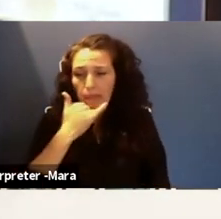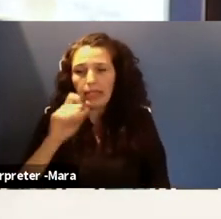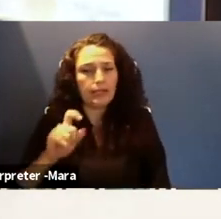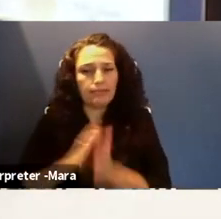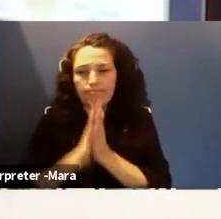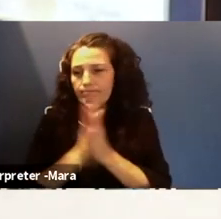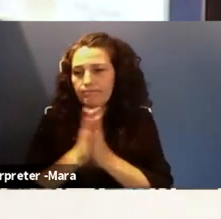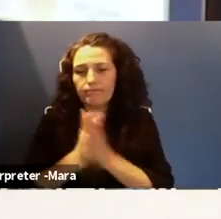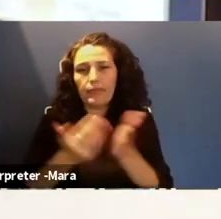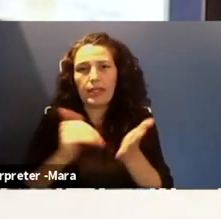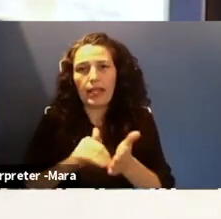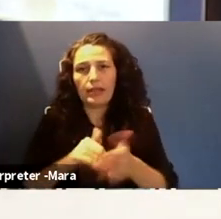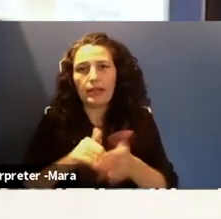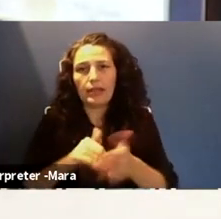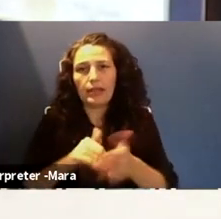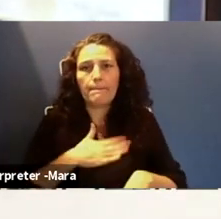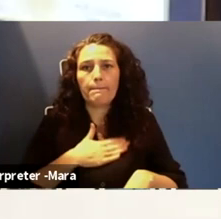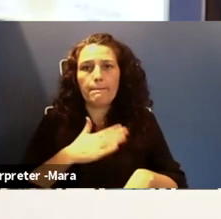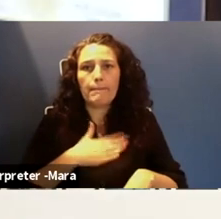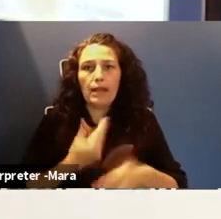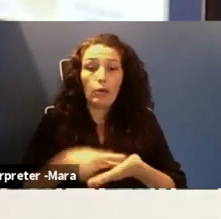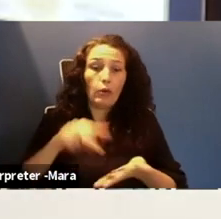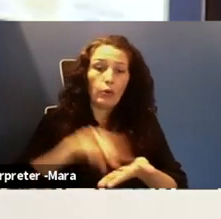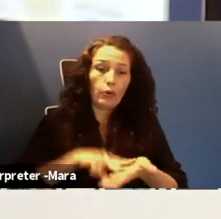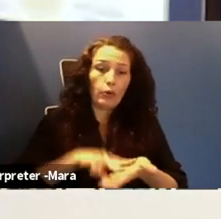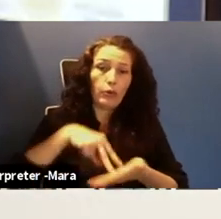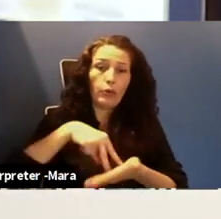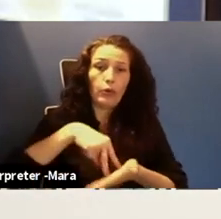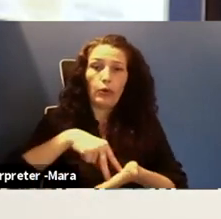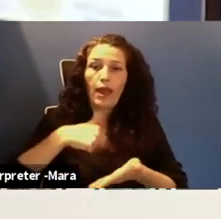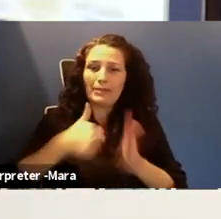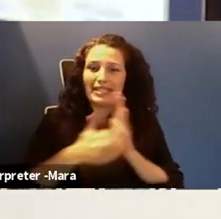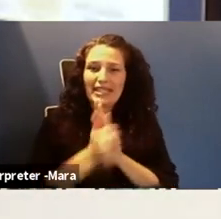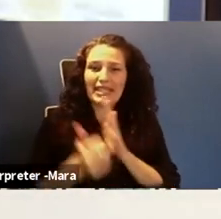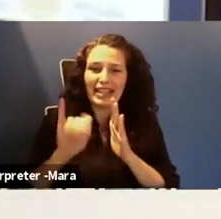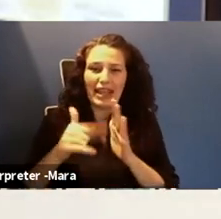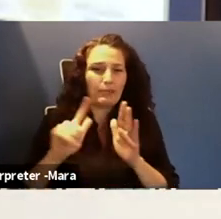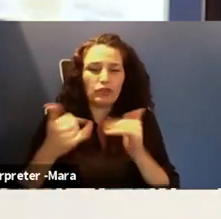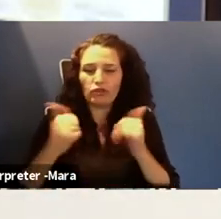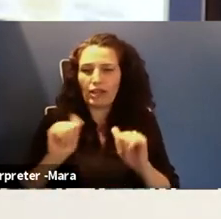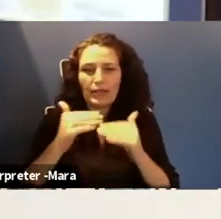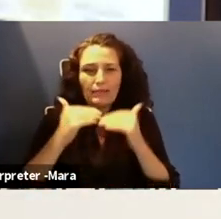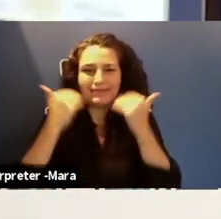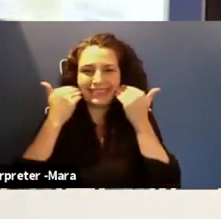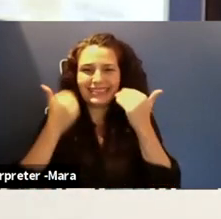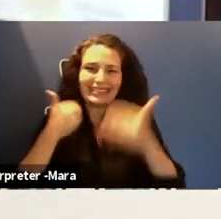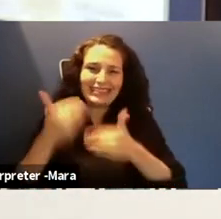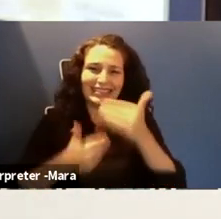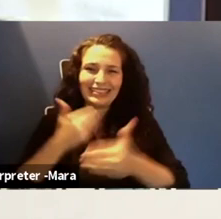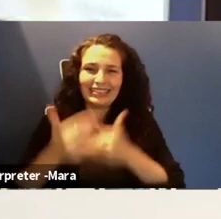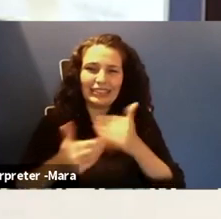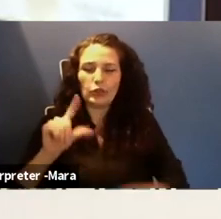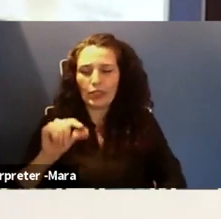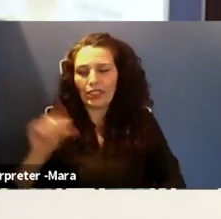tell you something, my bounce back game is ridiculous. And so I just try to always walk through life with a smile. And, uh, 2020 is